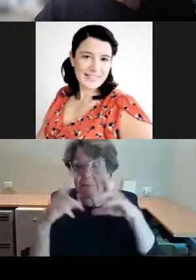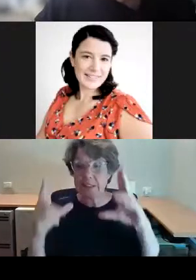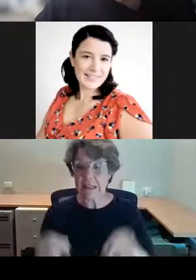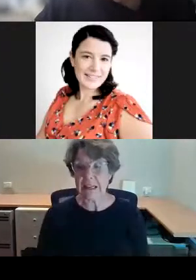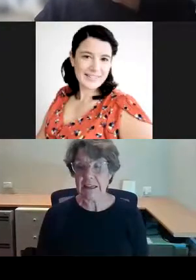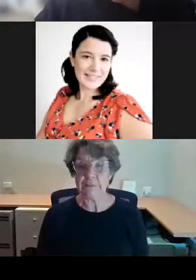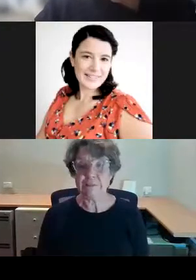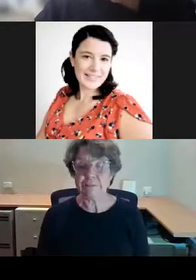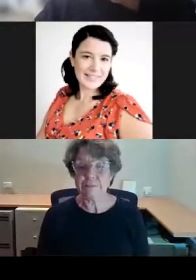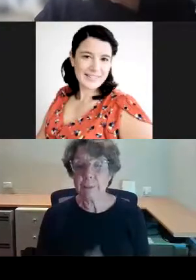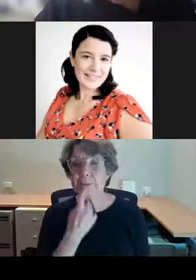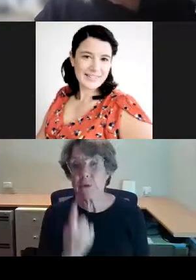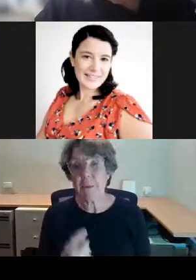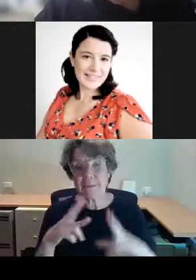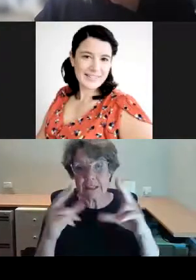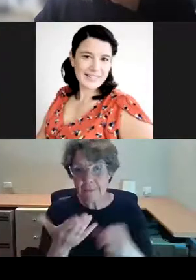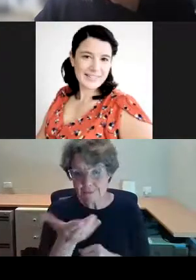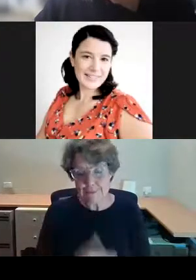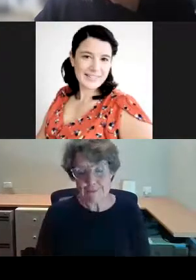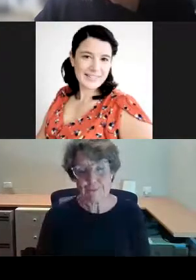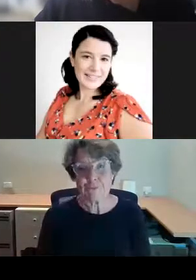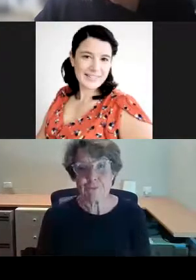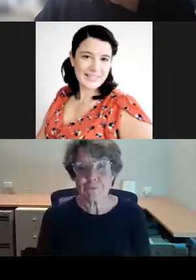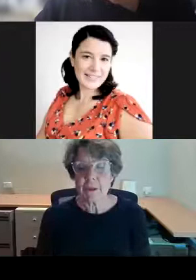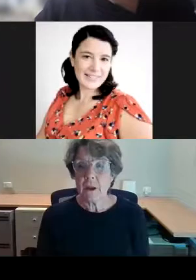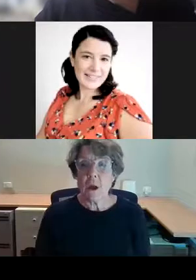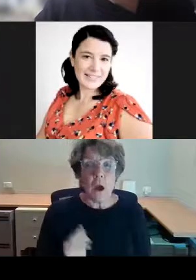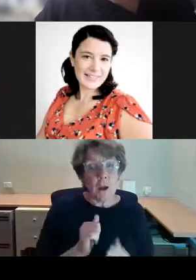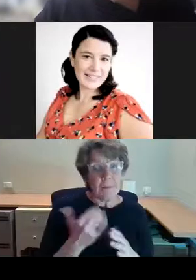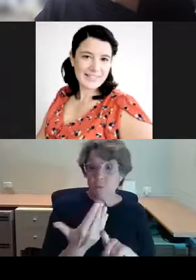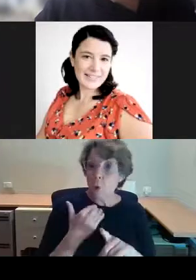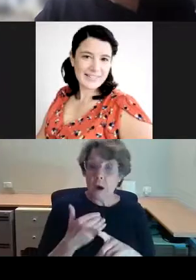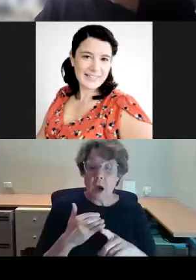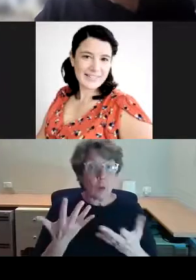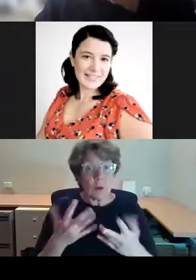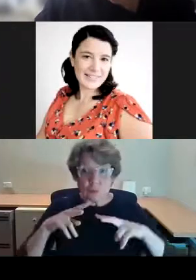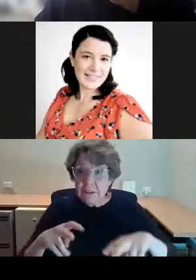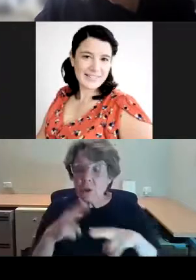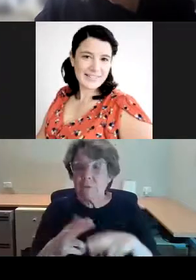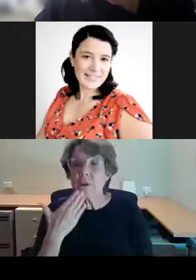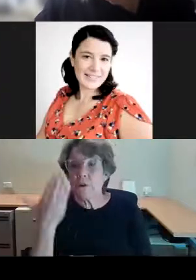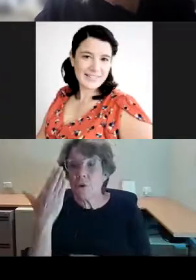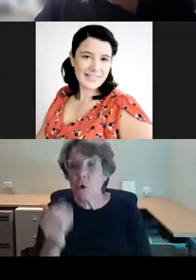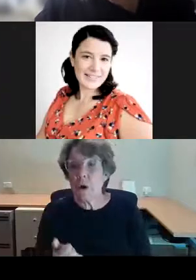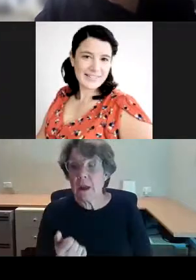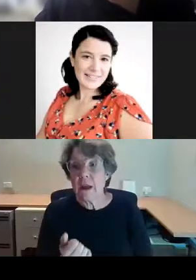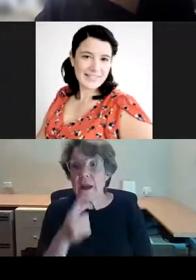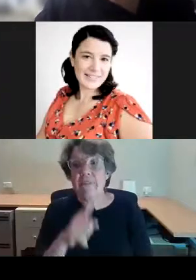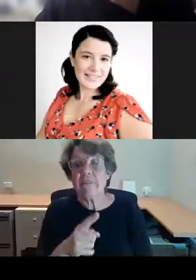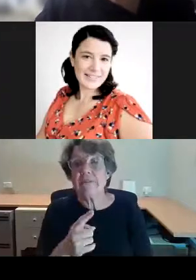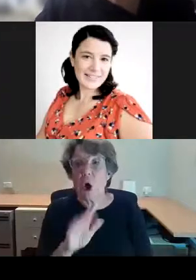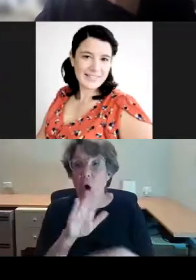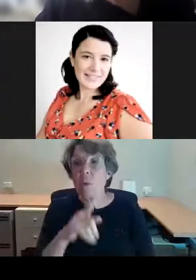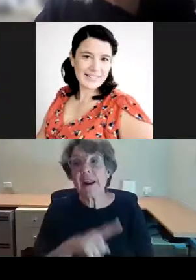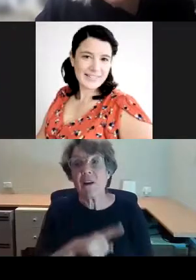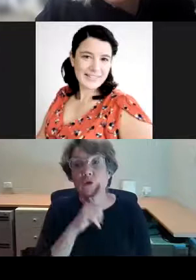I thought it was interesting when I was doing some reading for this talk that there are over 120 species of birds that people